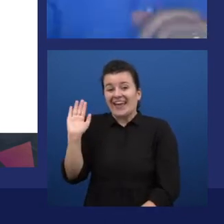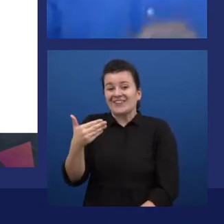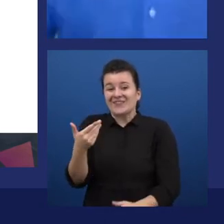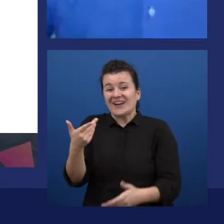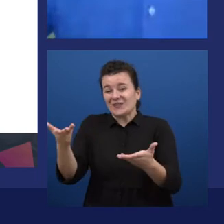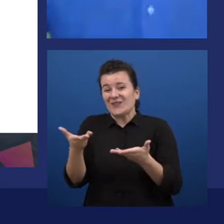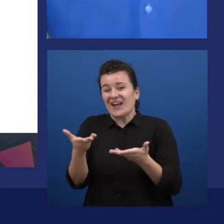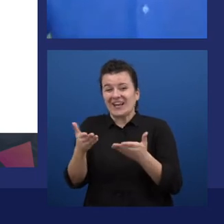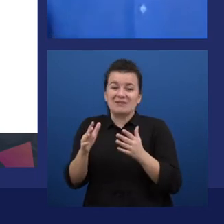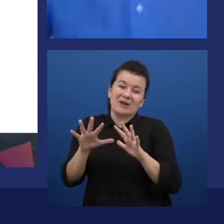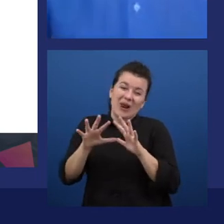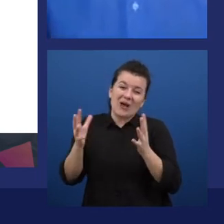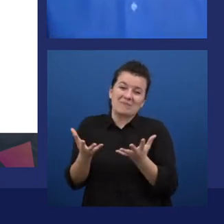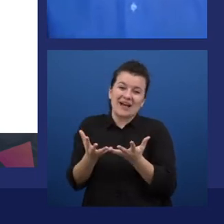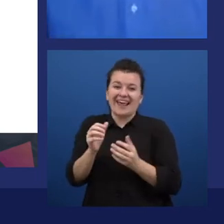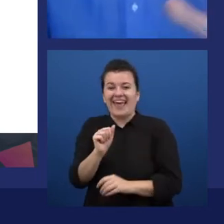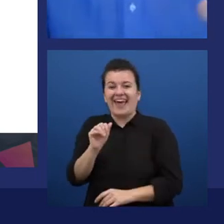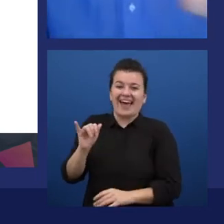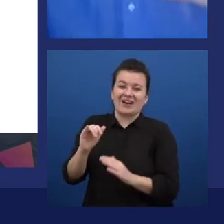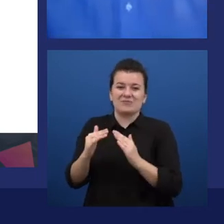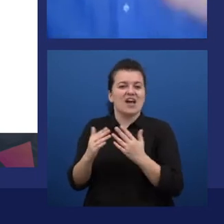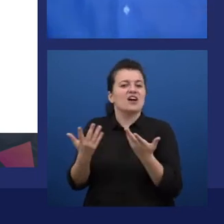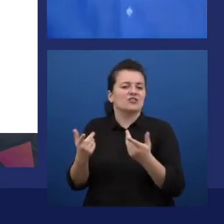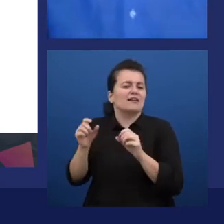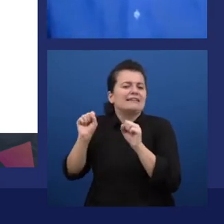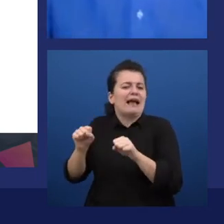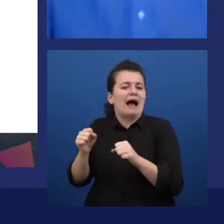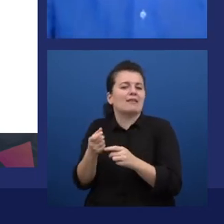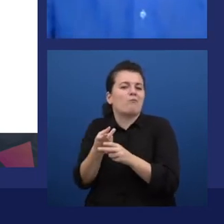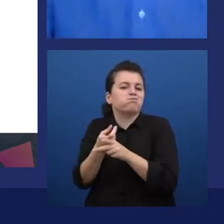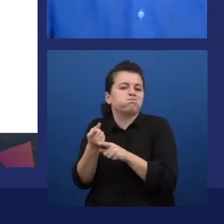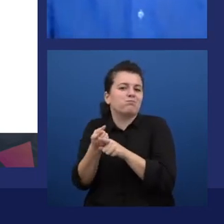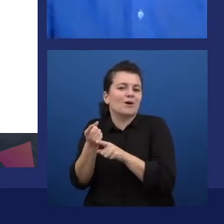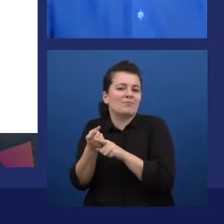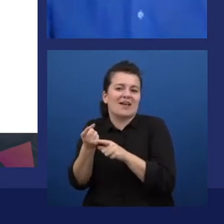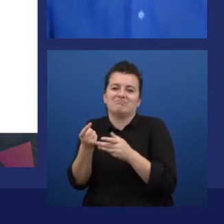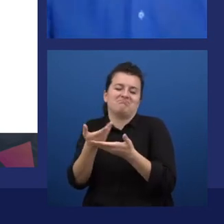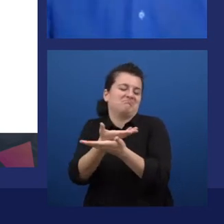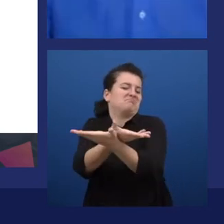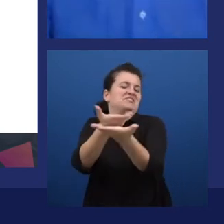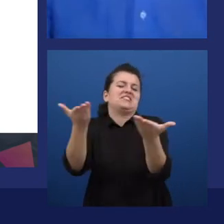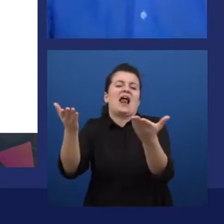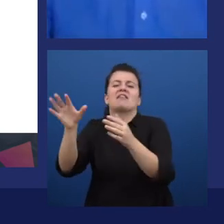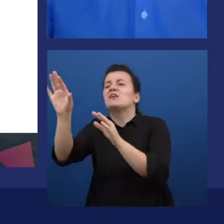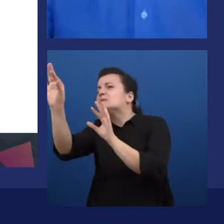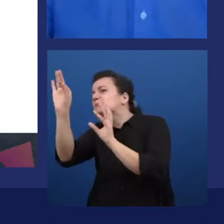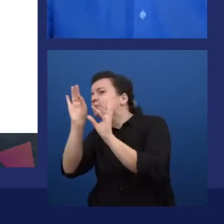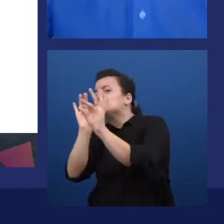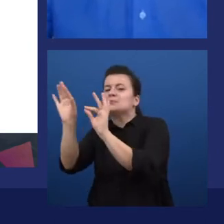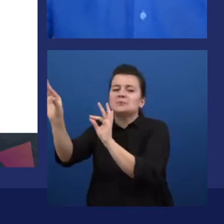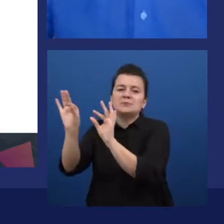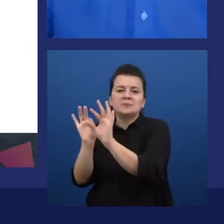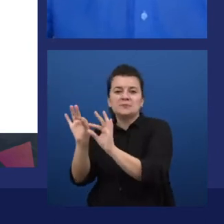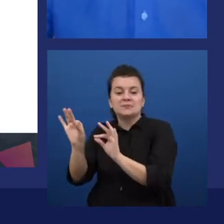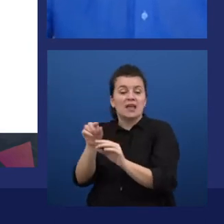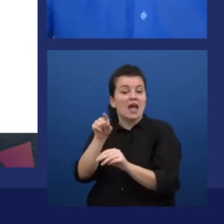have fun as much as you want. Okay? So this is all available in there. You can start completely for free.